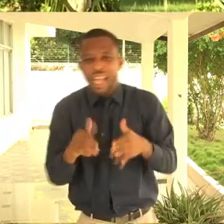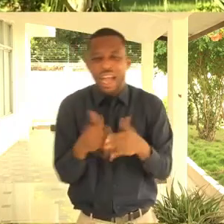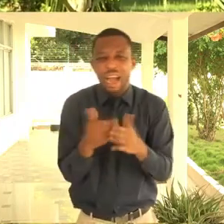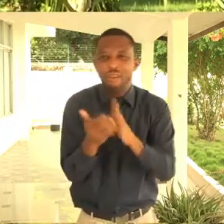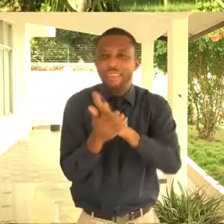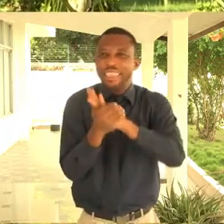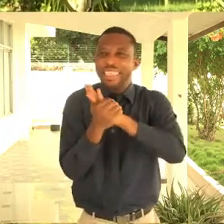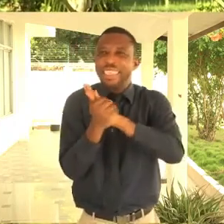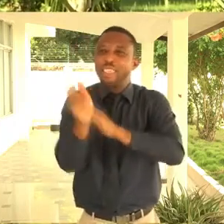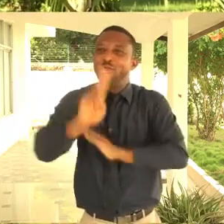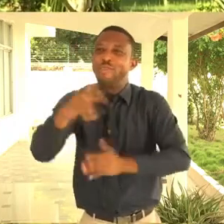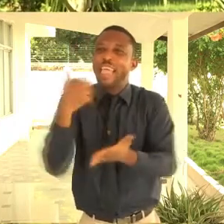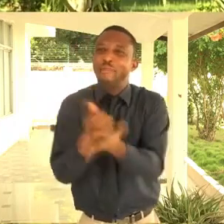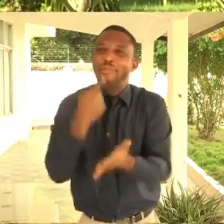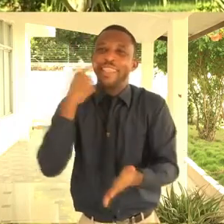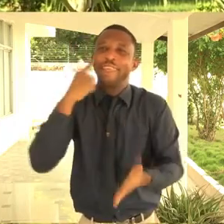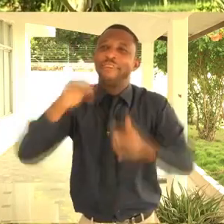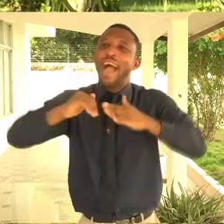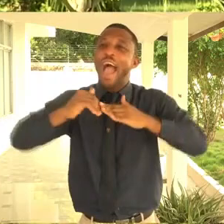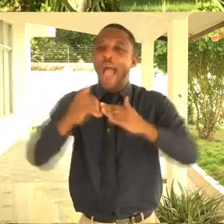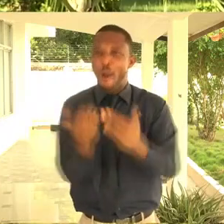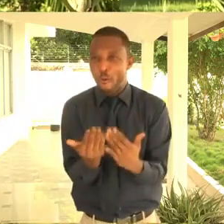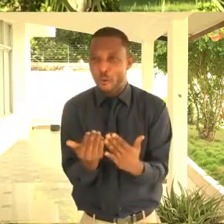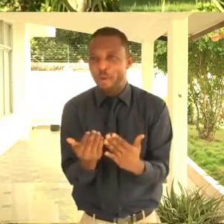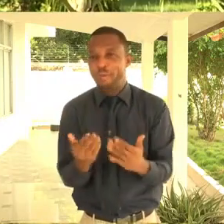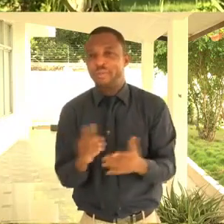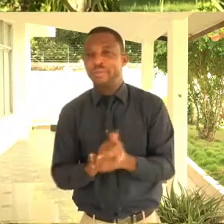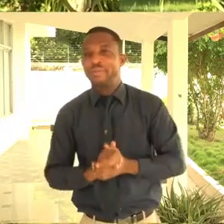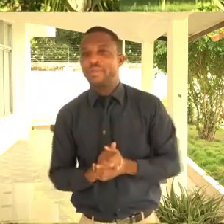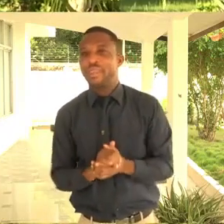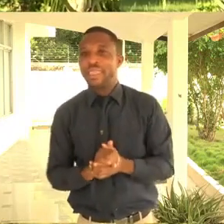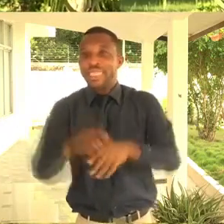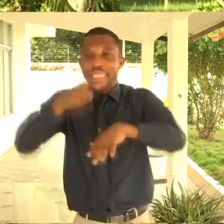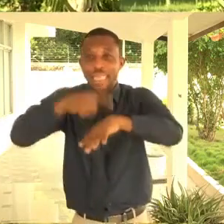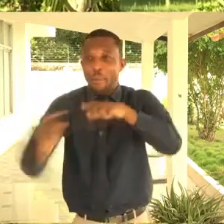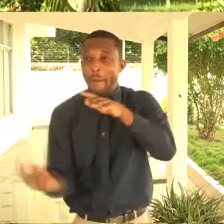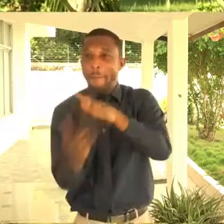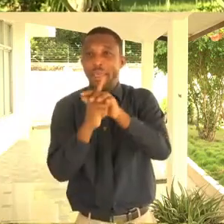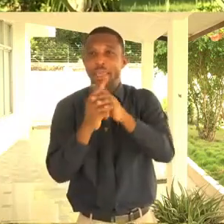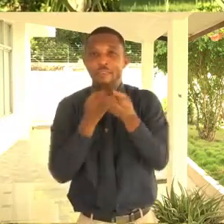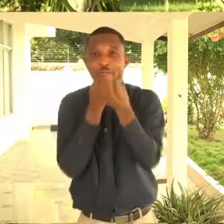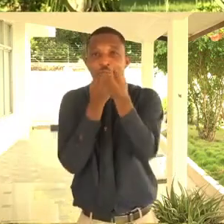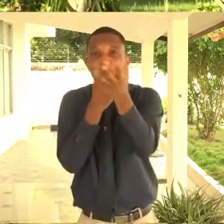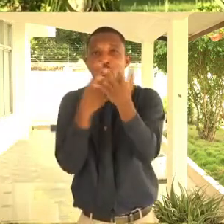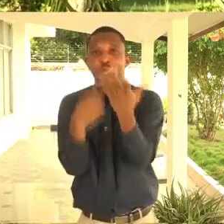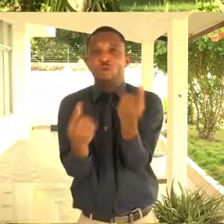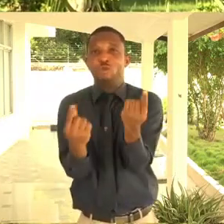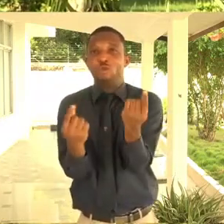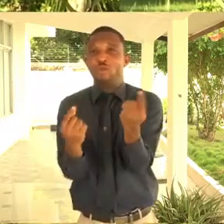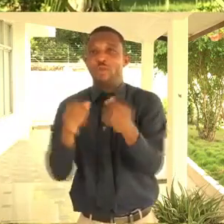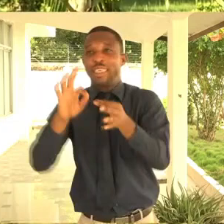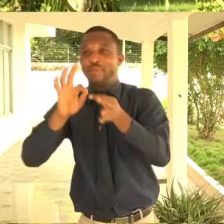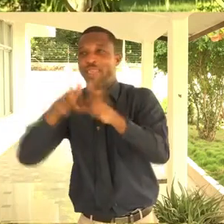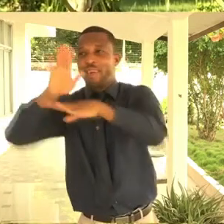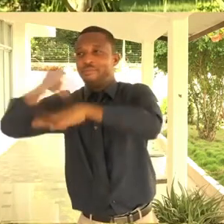also use our skill to get the message over to them, um, anytime there is information.